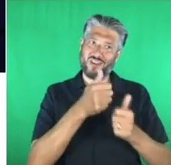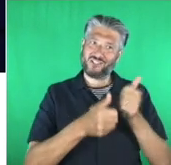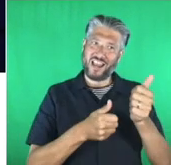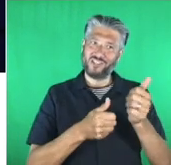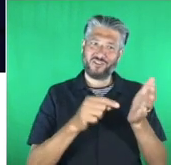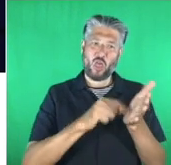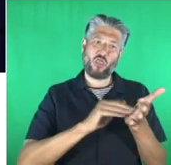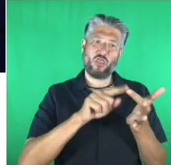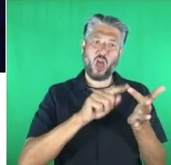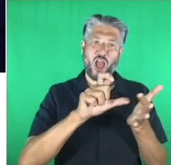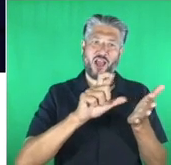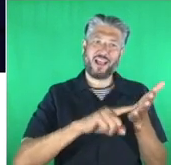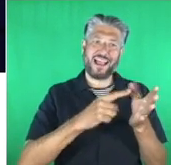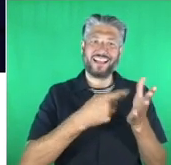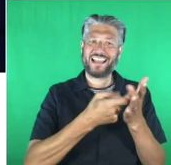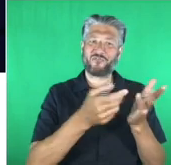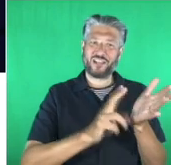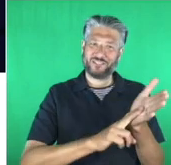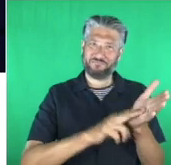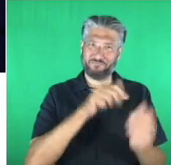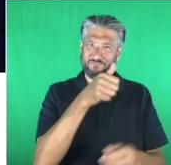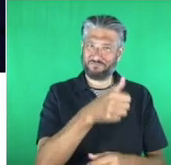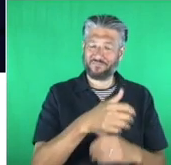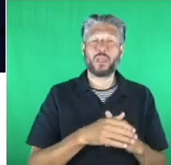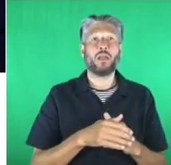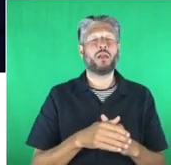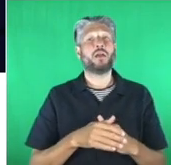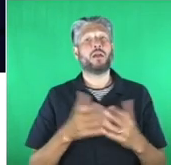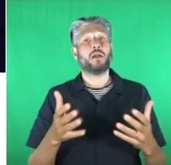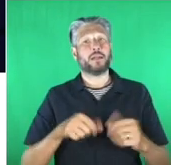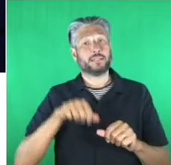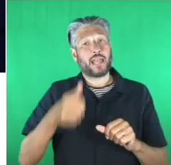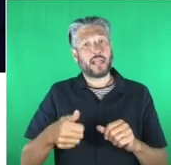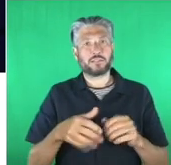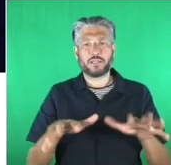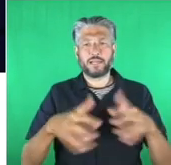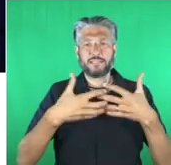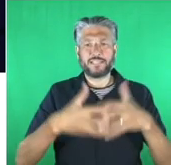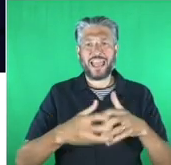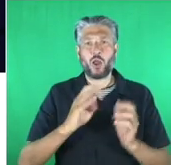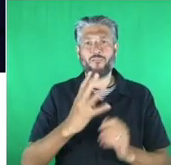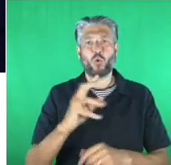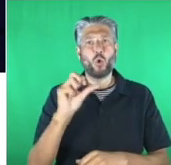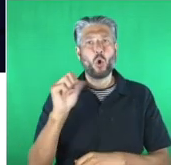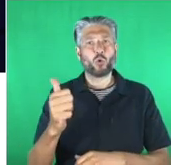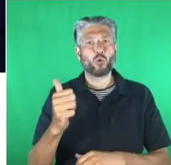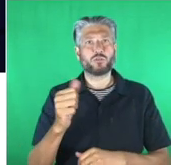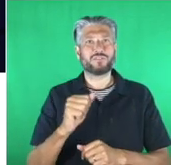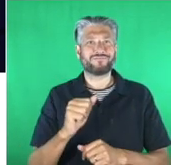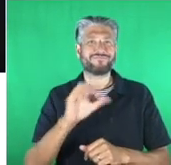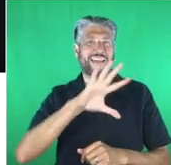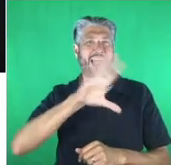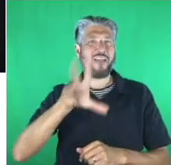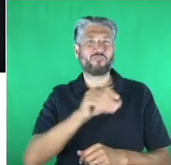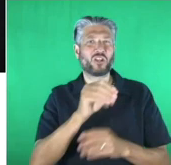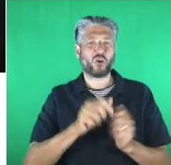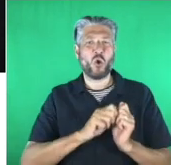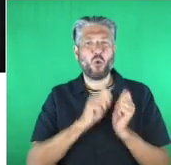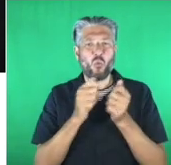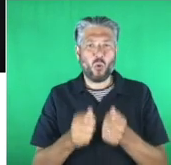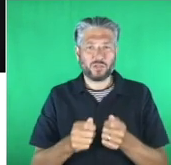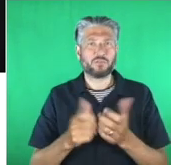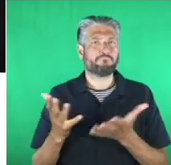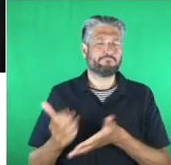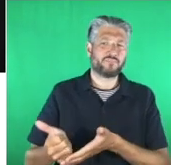category is next well next up is the tech for good for africa award and this one is sponsored by comic relief now this